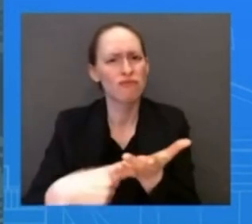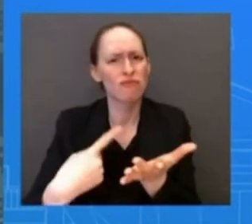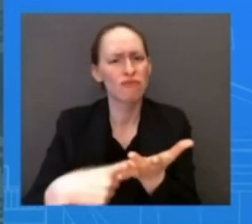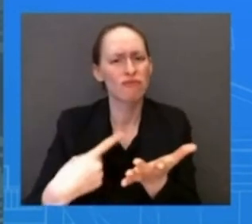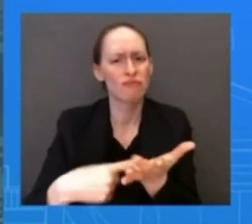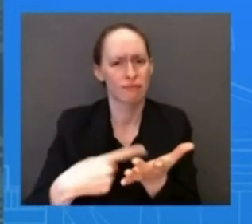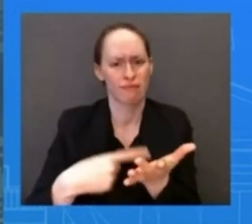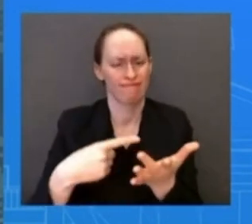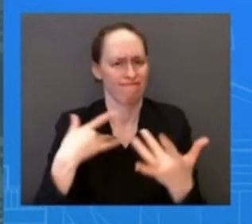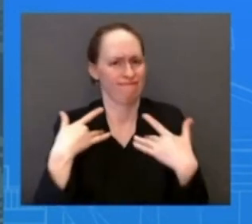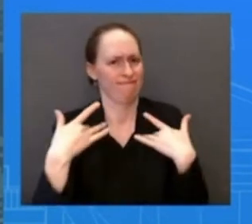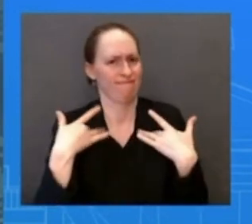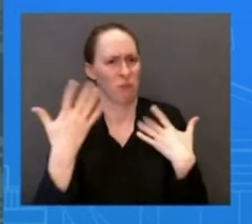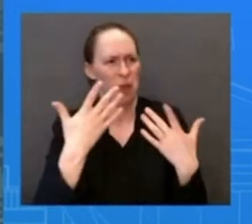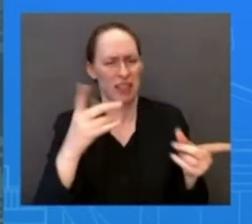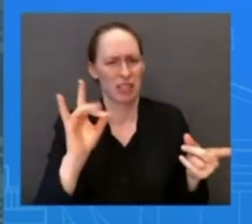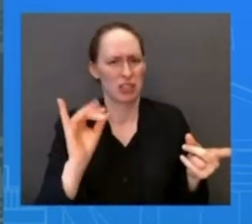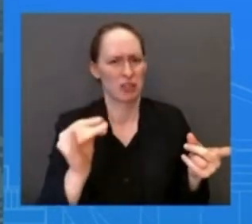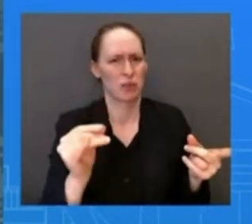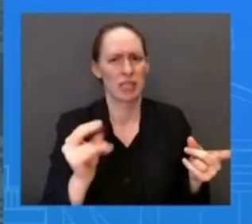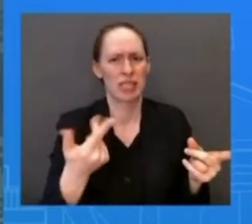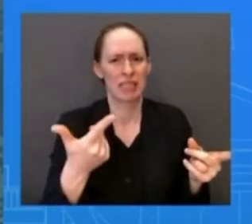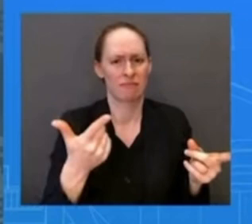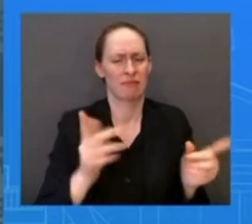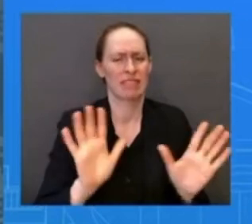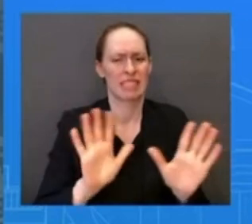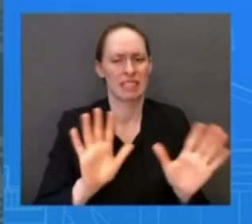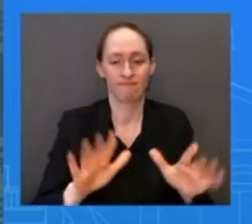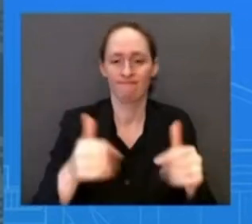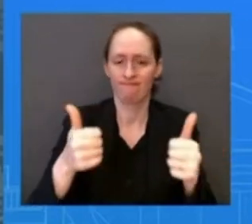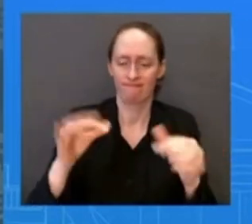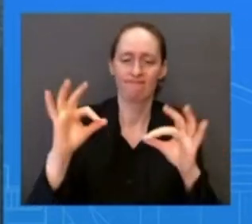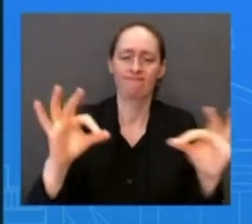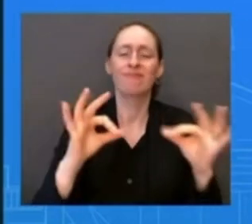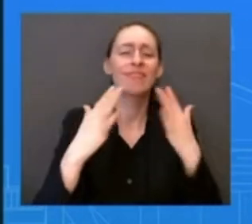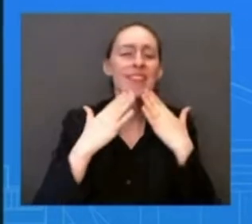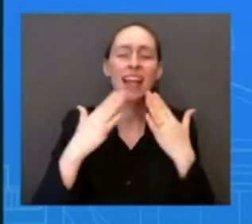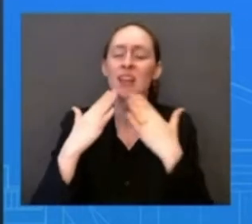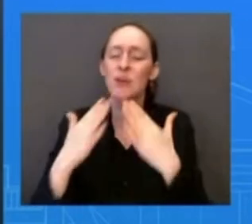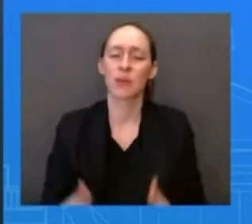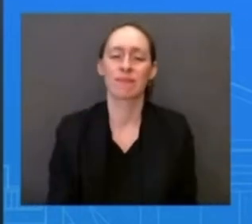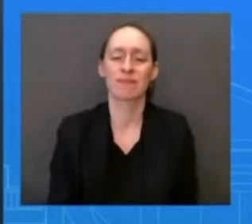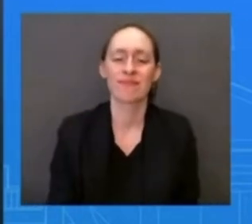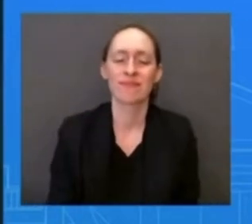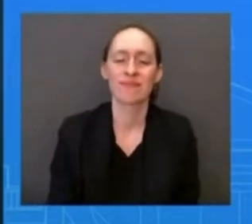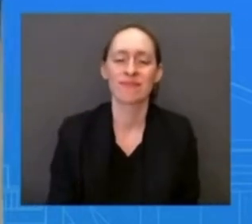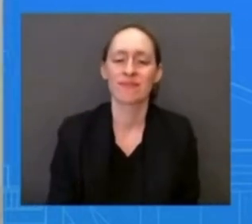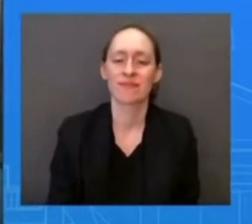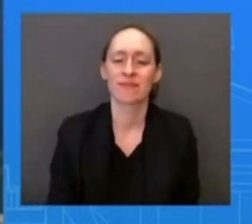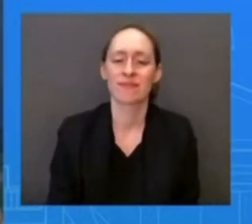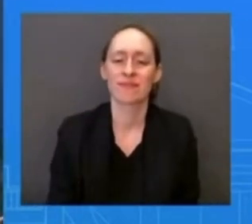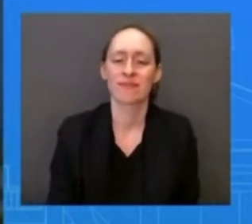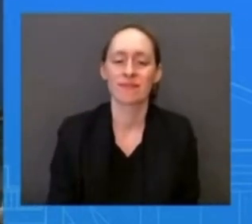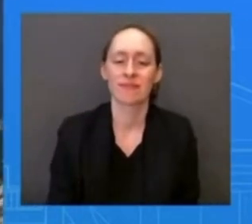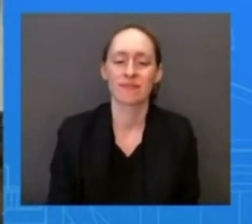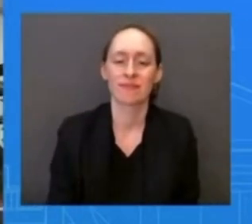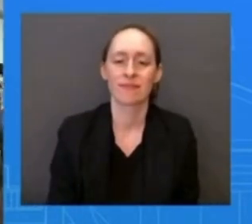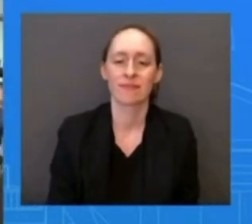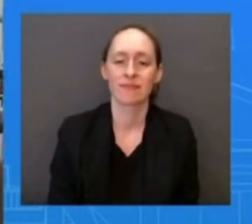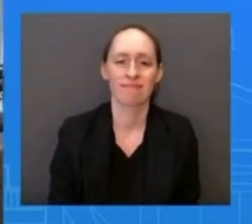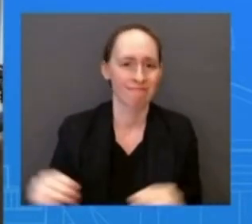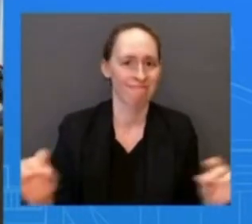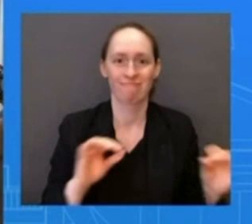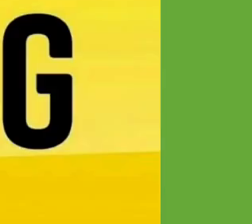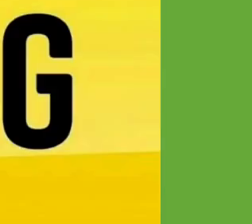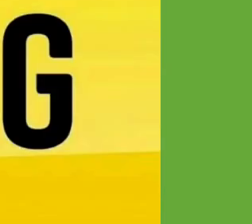just leave it there for now. All right, guys. Thank you so much. Catholic Bishop murdered in California. Karine, does the president have a response on the Catholic